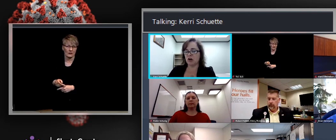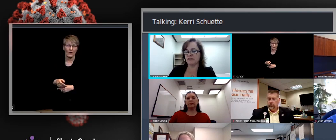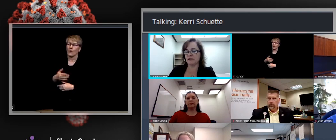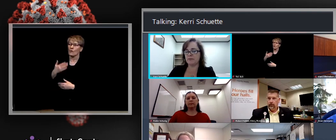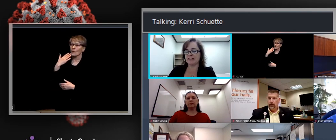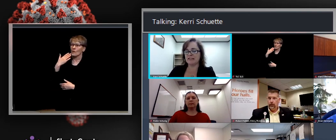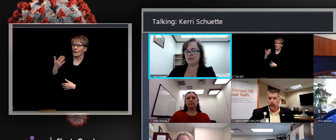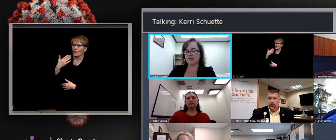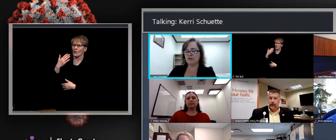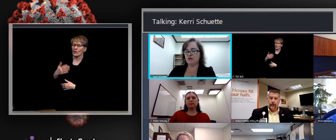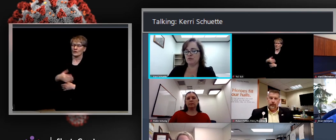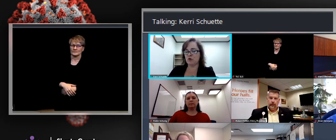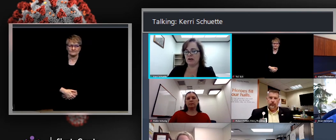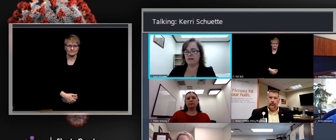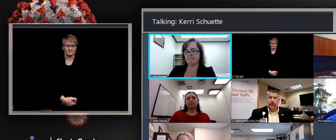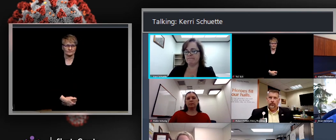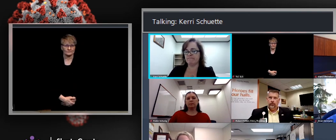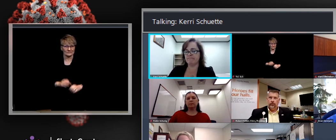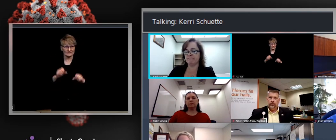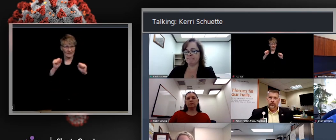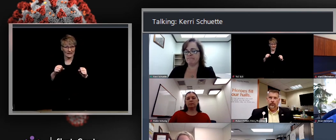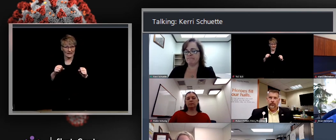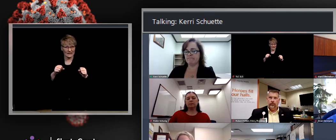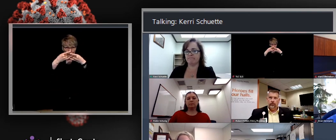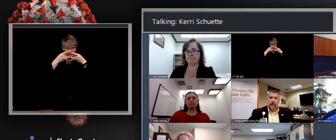masks cause bacterial pneumonia?